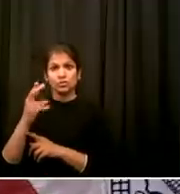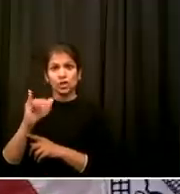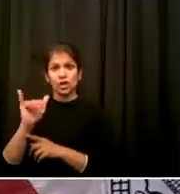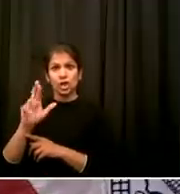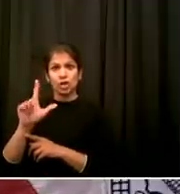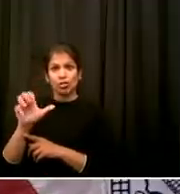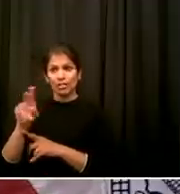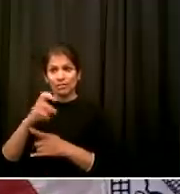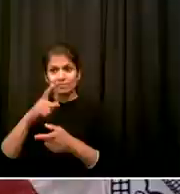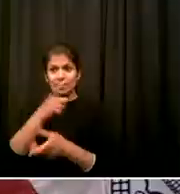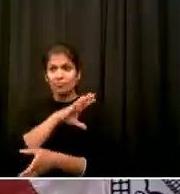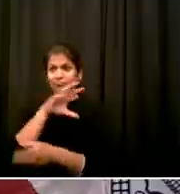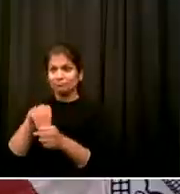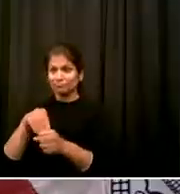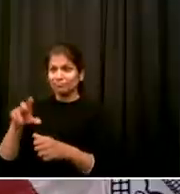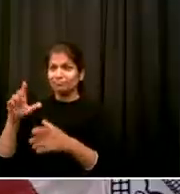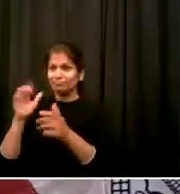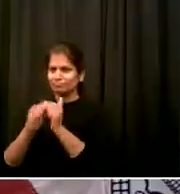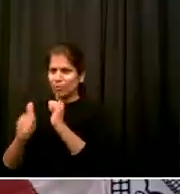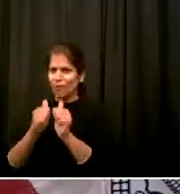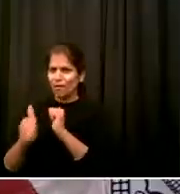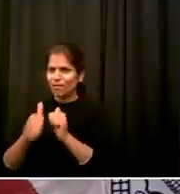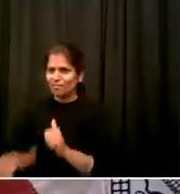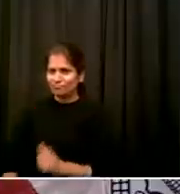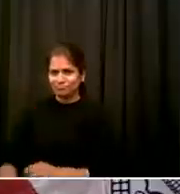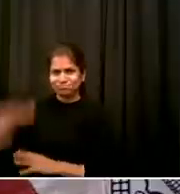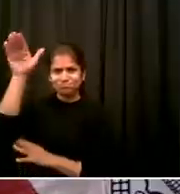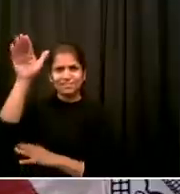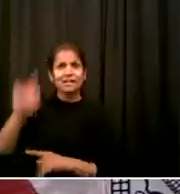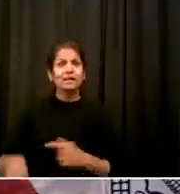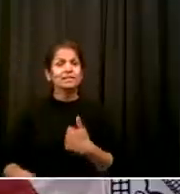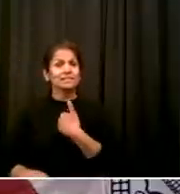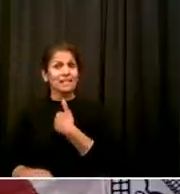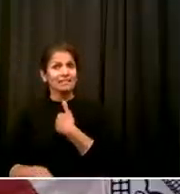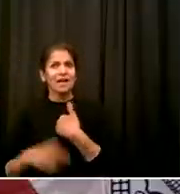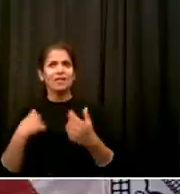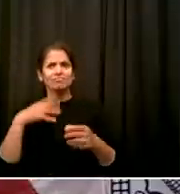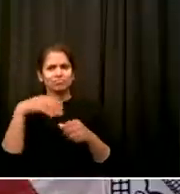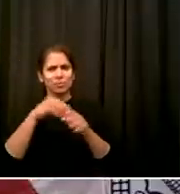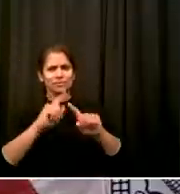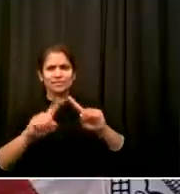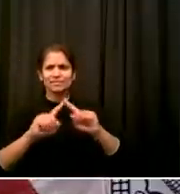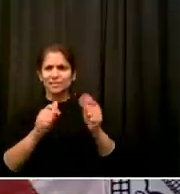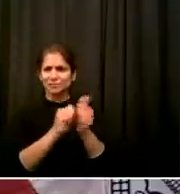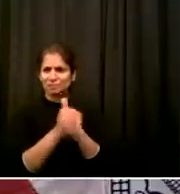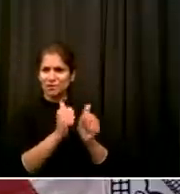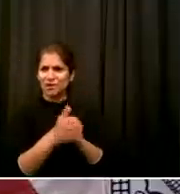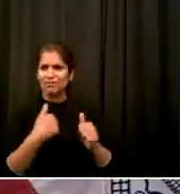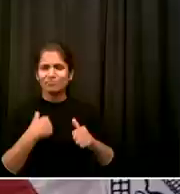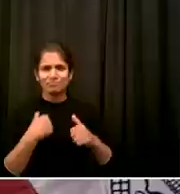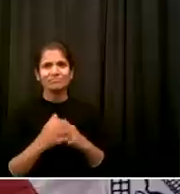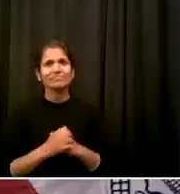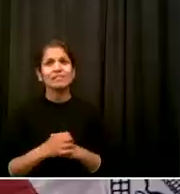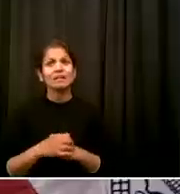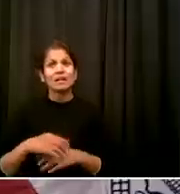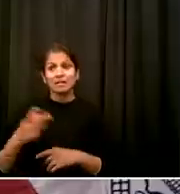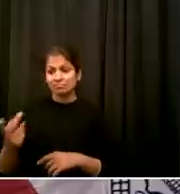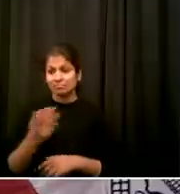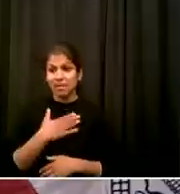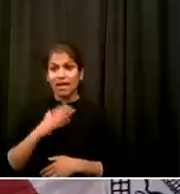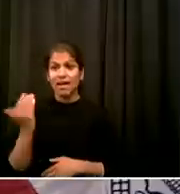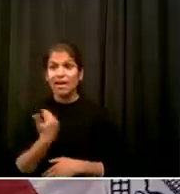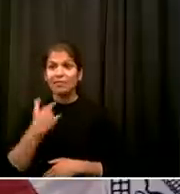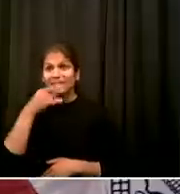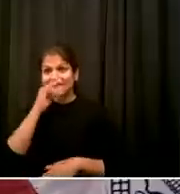particularly high level Our kids did organized team sports Baseball, softball, basketball, tennis, you name it